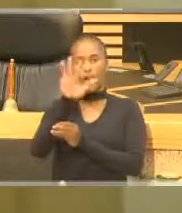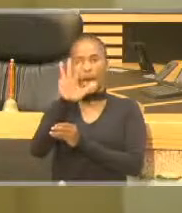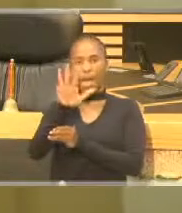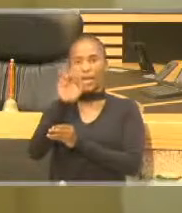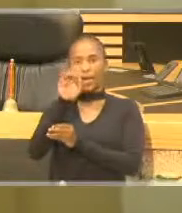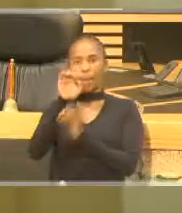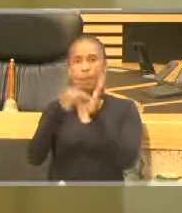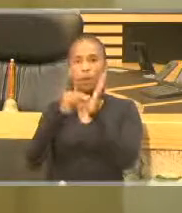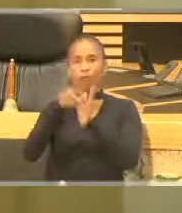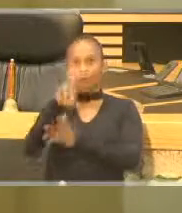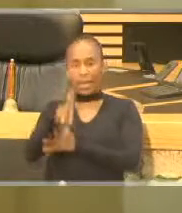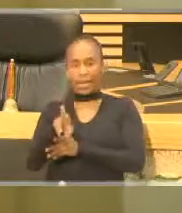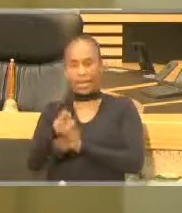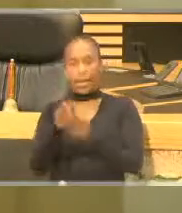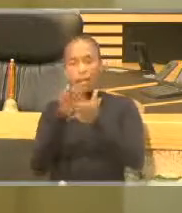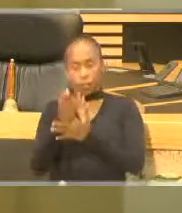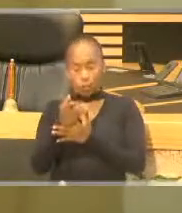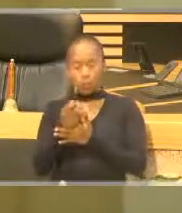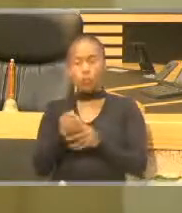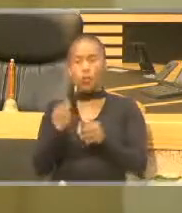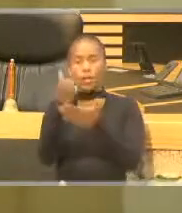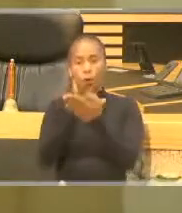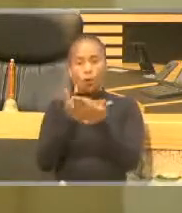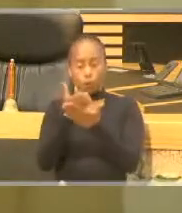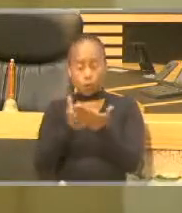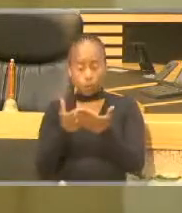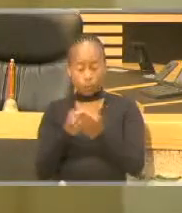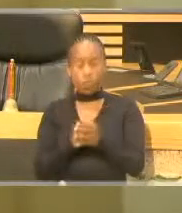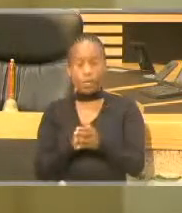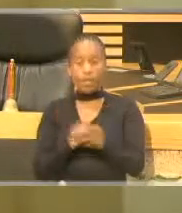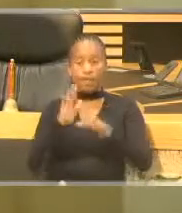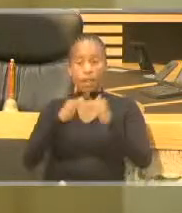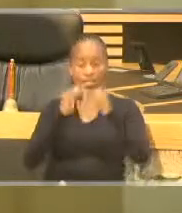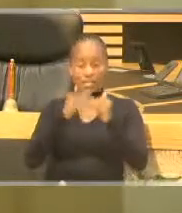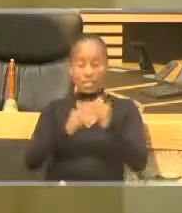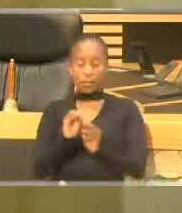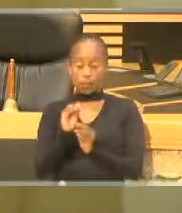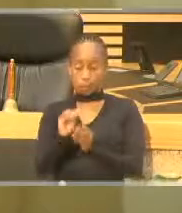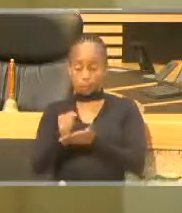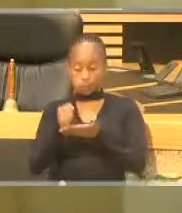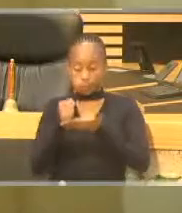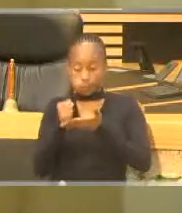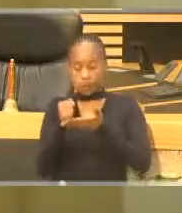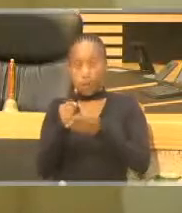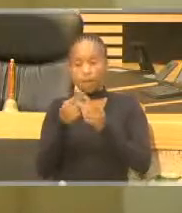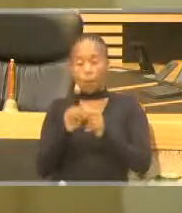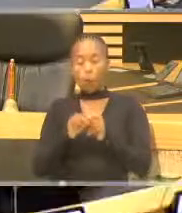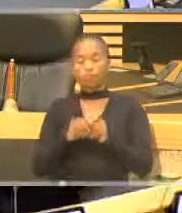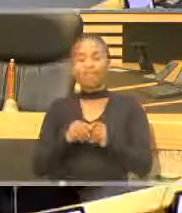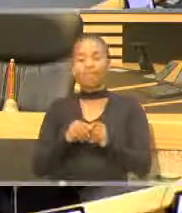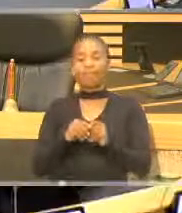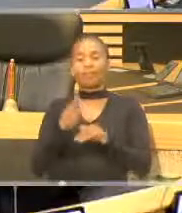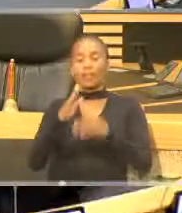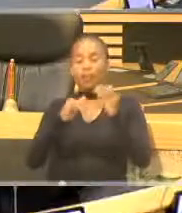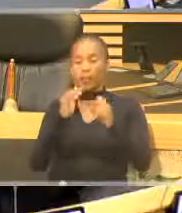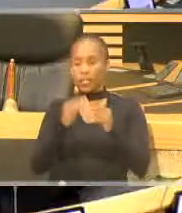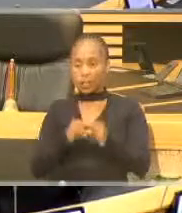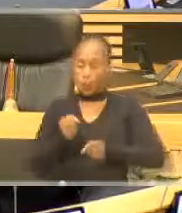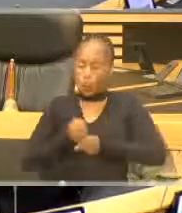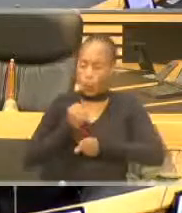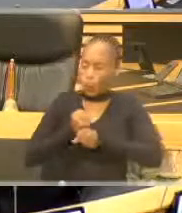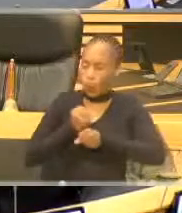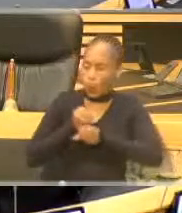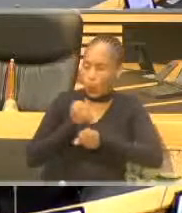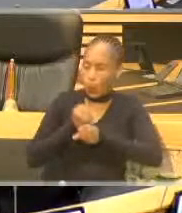through the Provincial Economic Infrastructure has been availed for reserve infrastructure. We've worked tirelessly